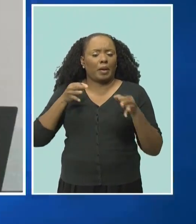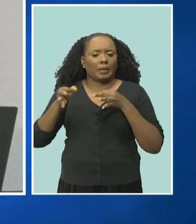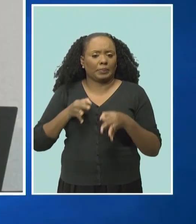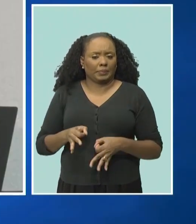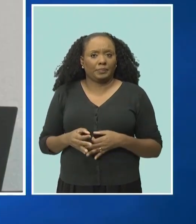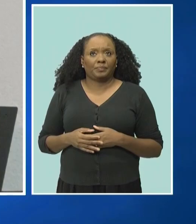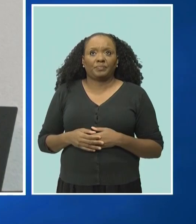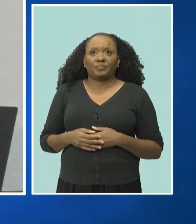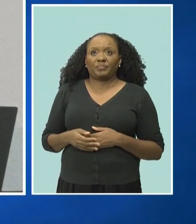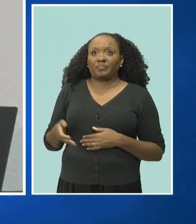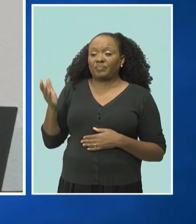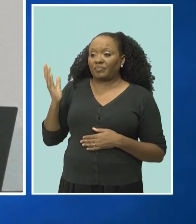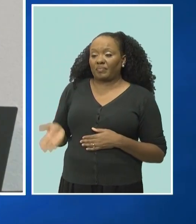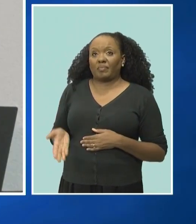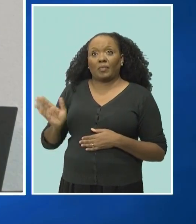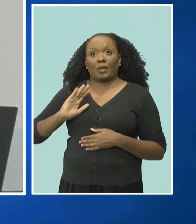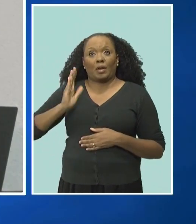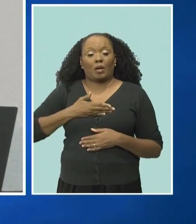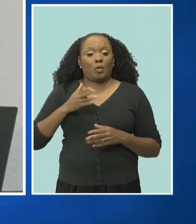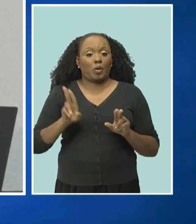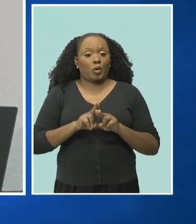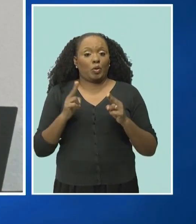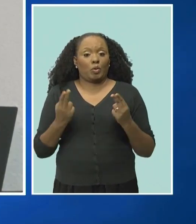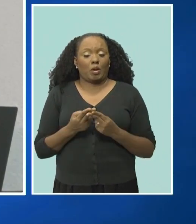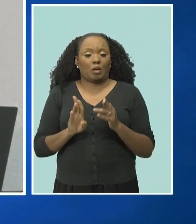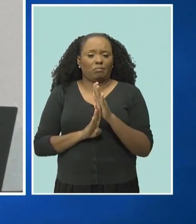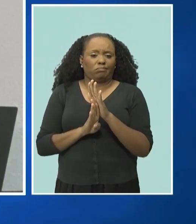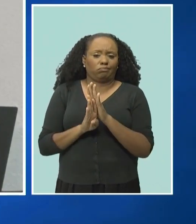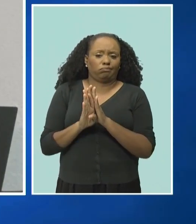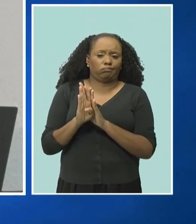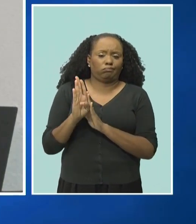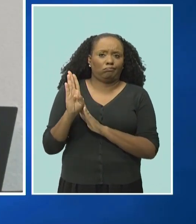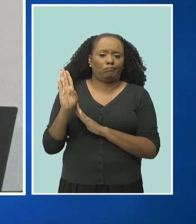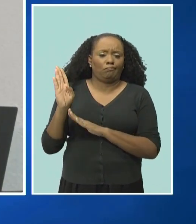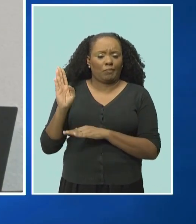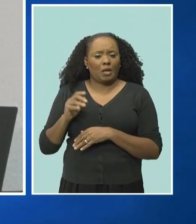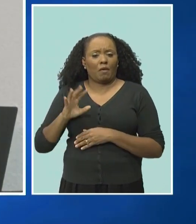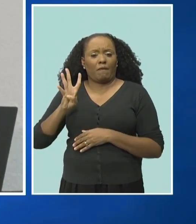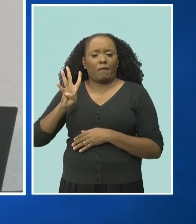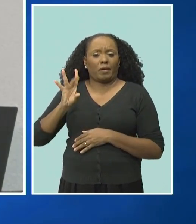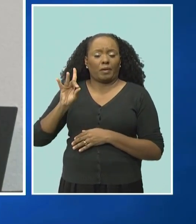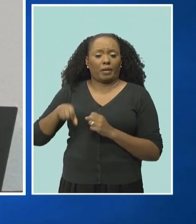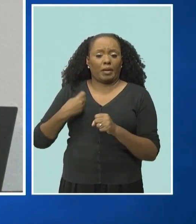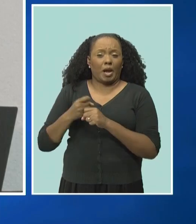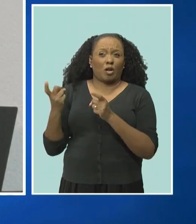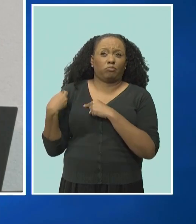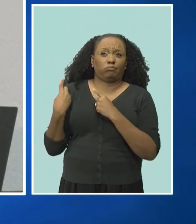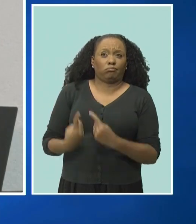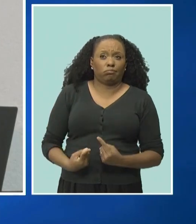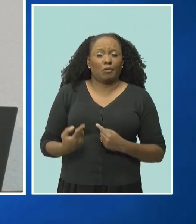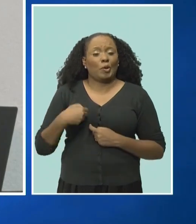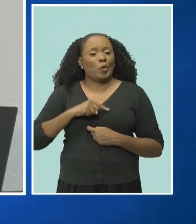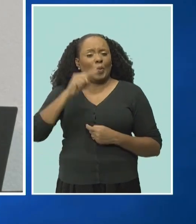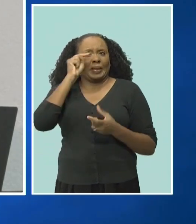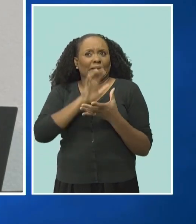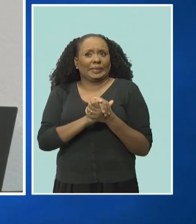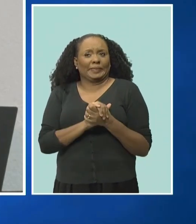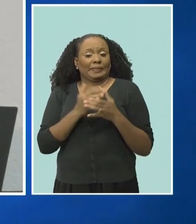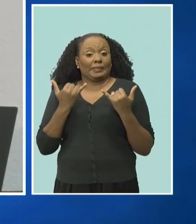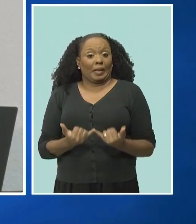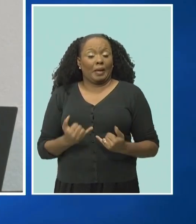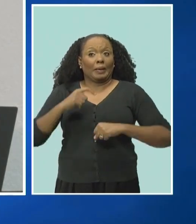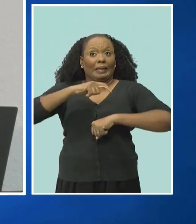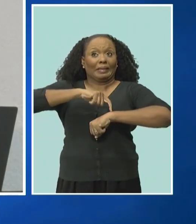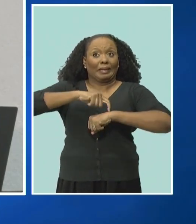Our union has grown and evolved over the last 48 years and we felt it was time for a change.